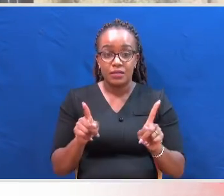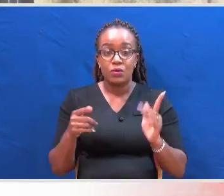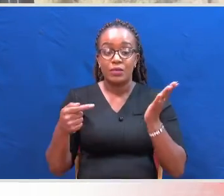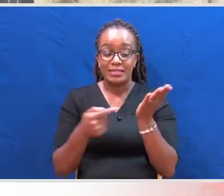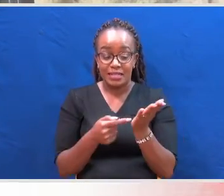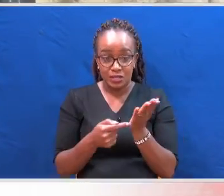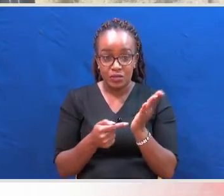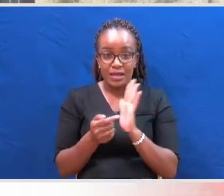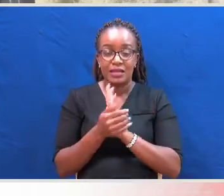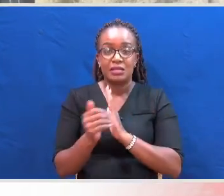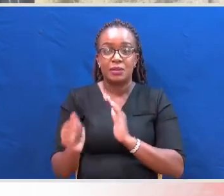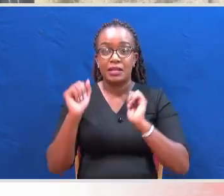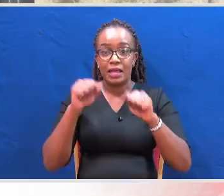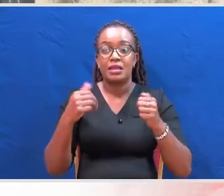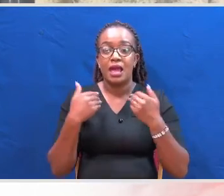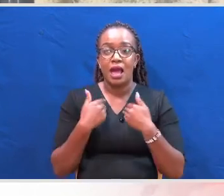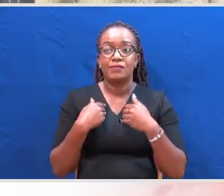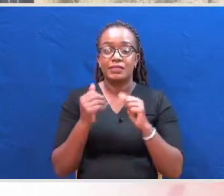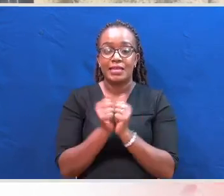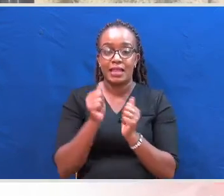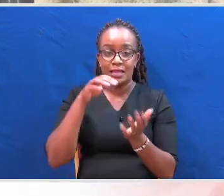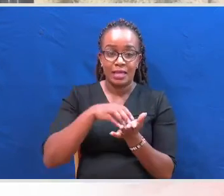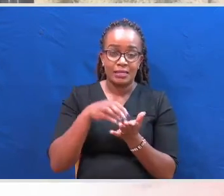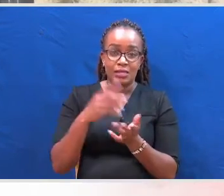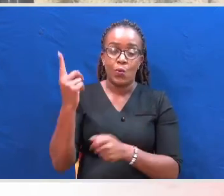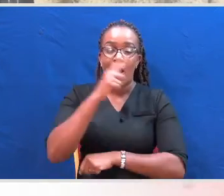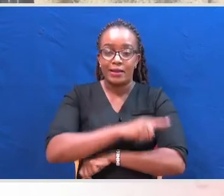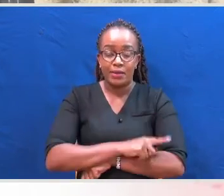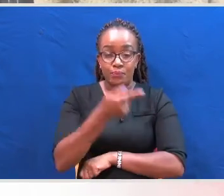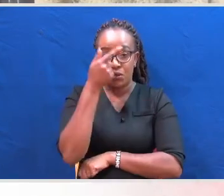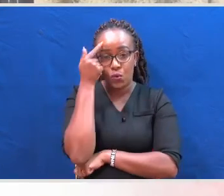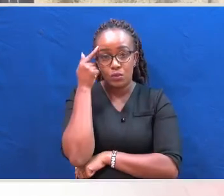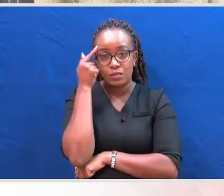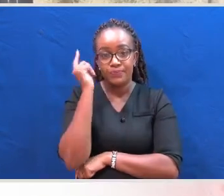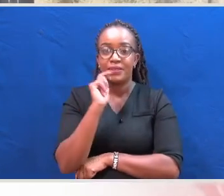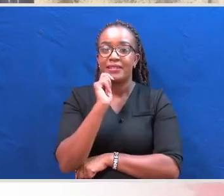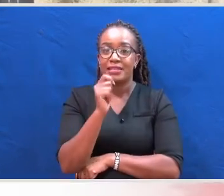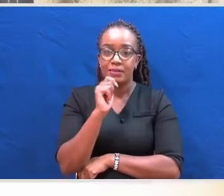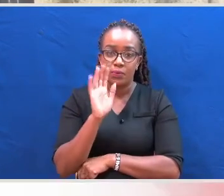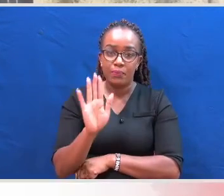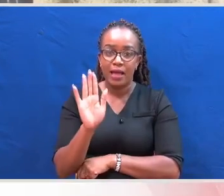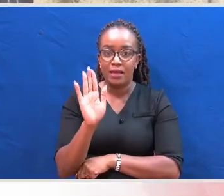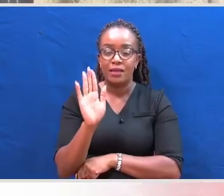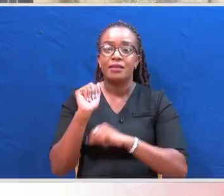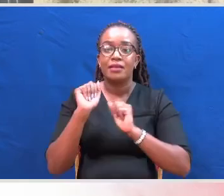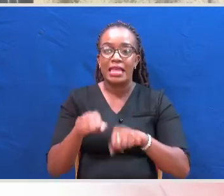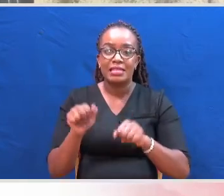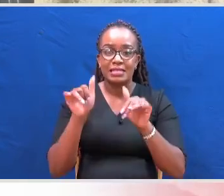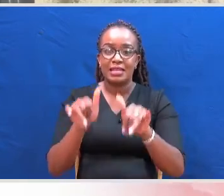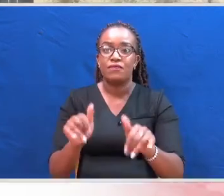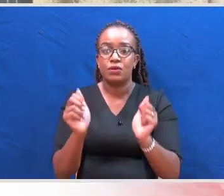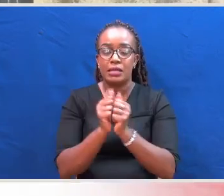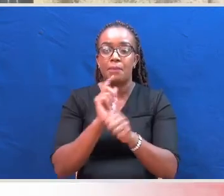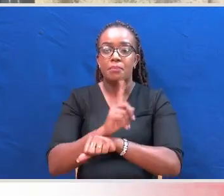as many as 10 cases in a day because his testimony or evidence possibly goes 10 minutes only. So he can